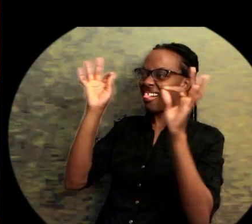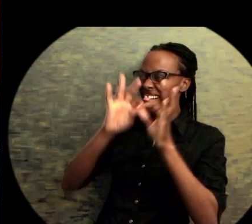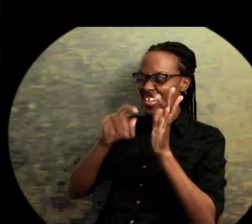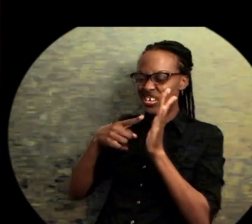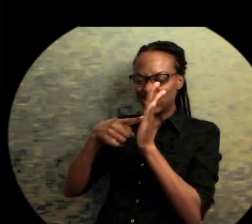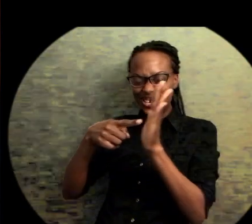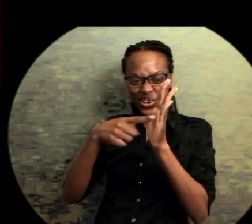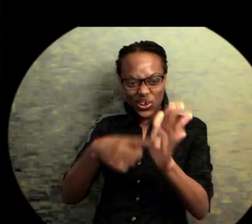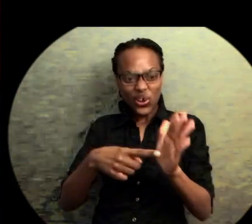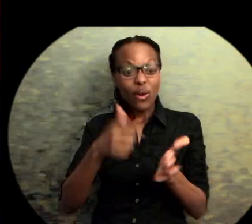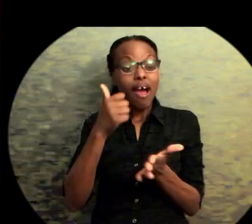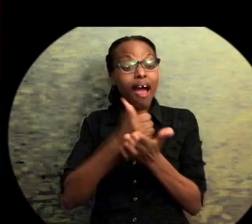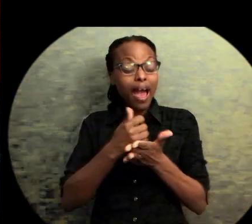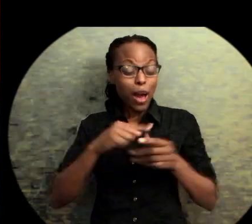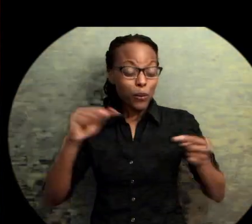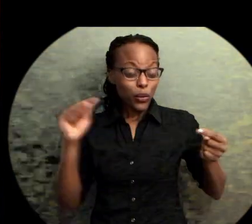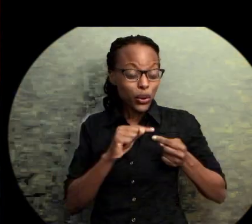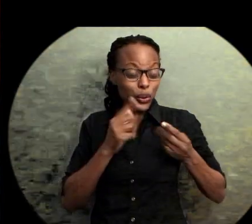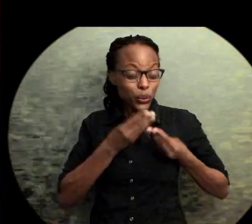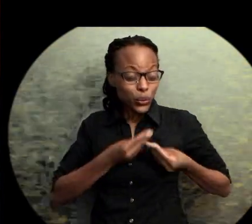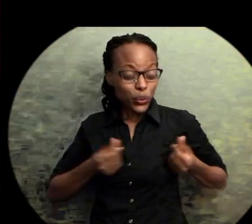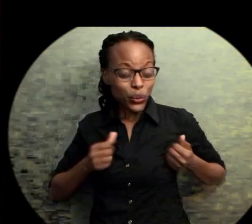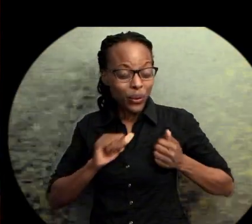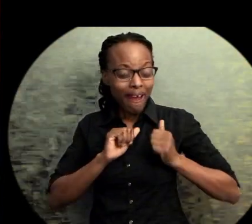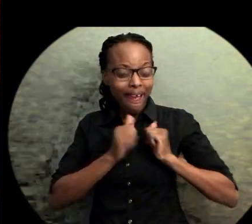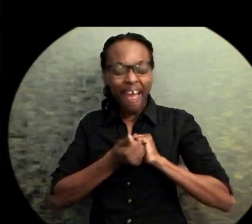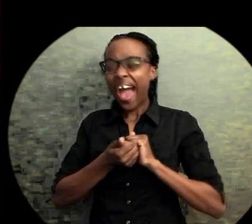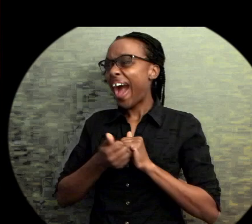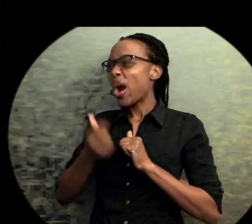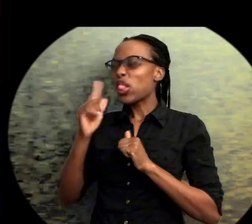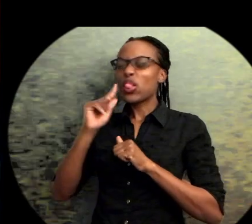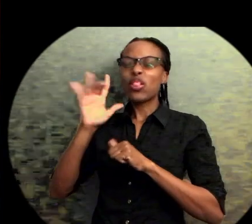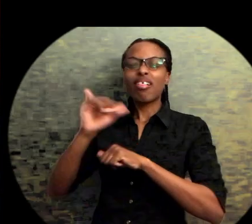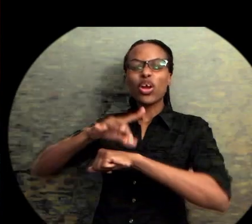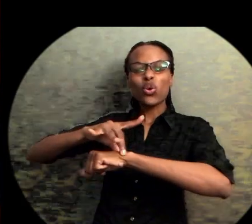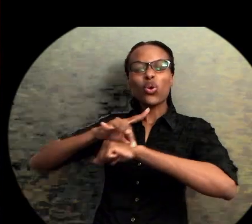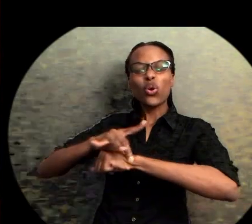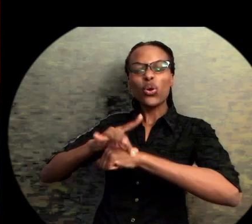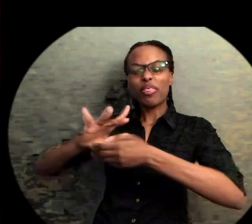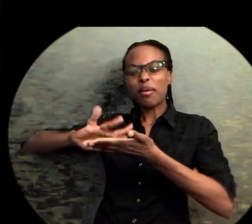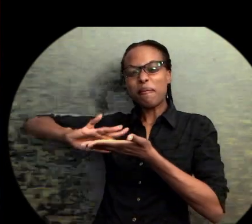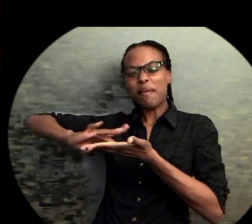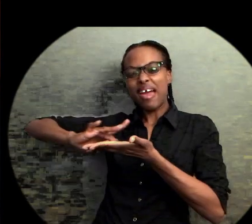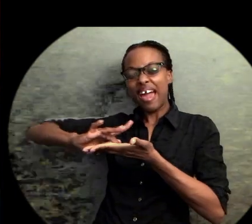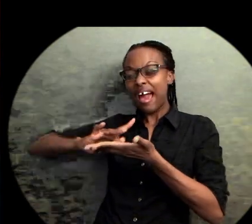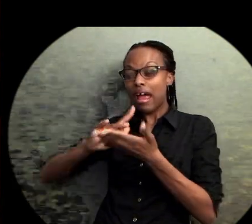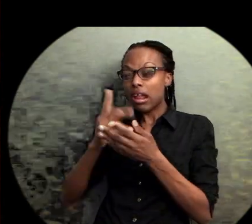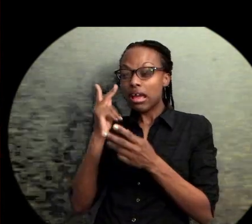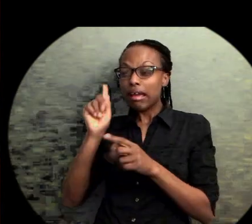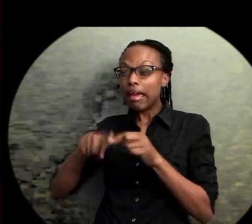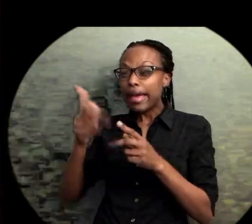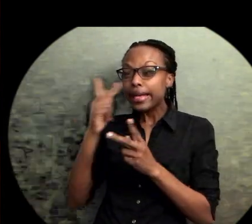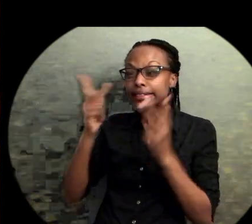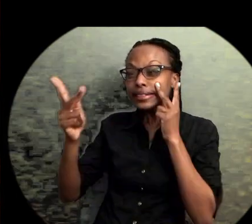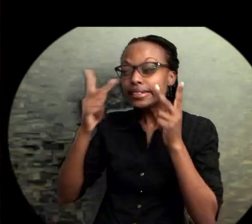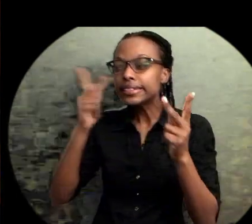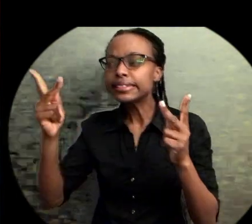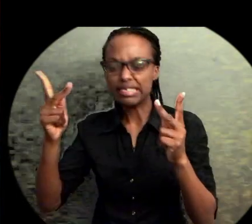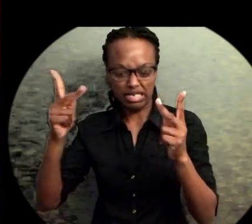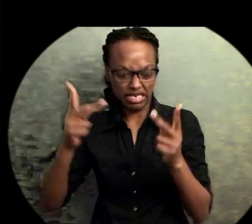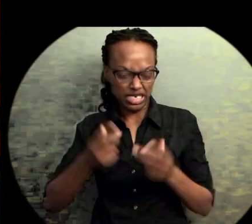good bush medicine. Gives clues to the invisible and brings together the broken parts of us into the